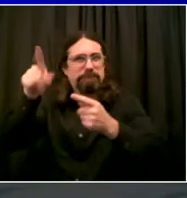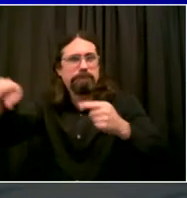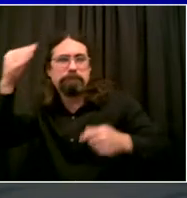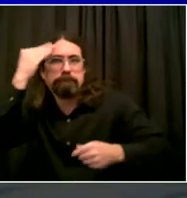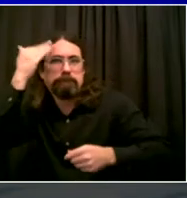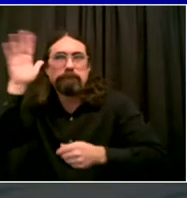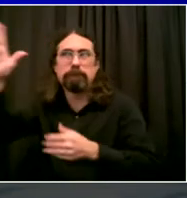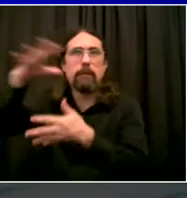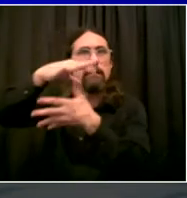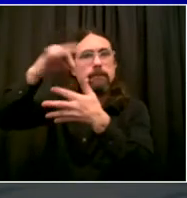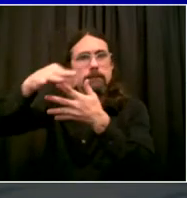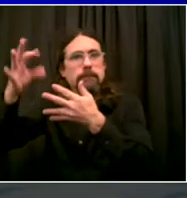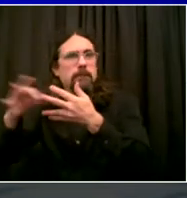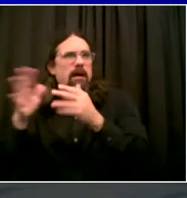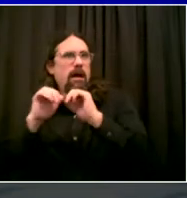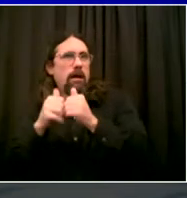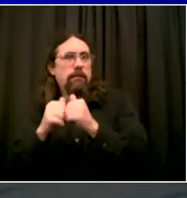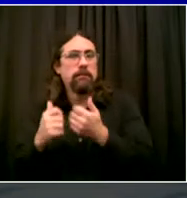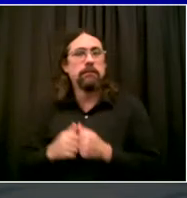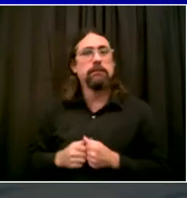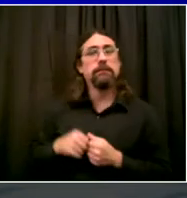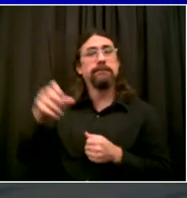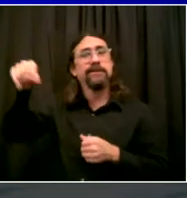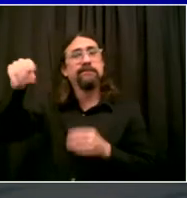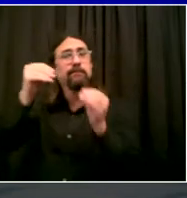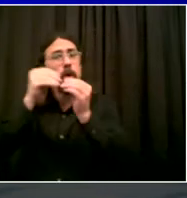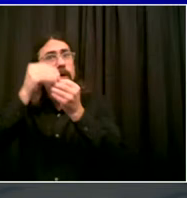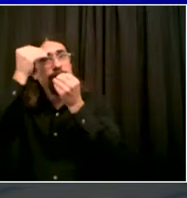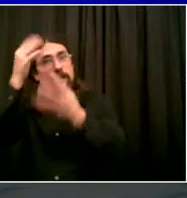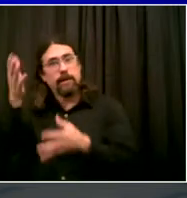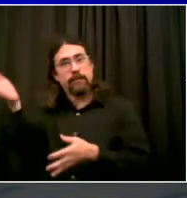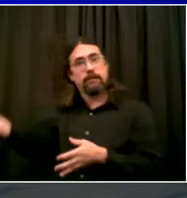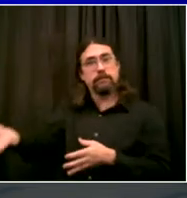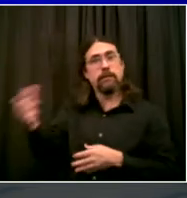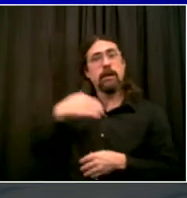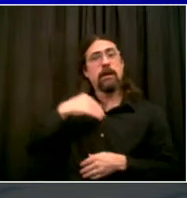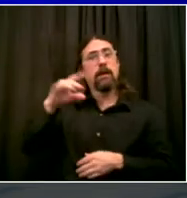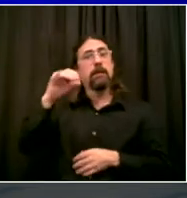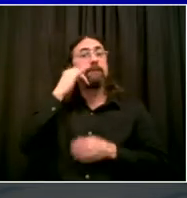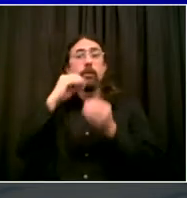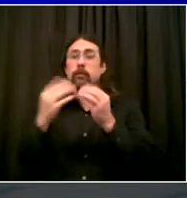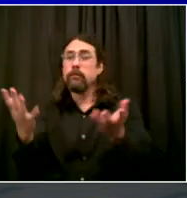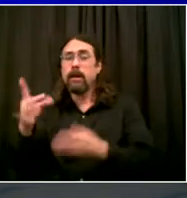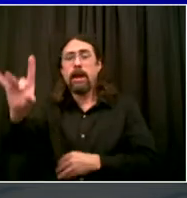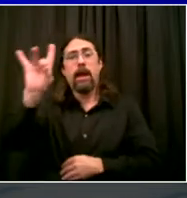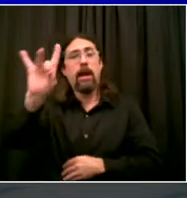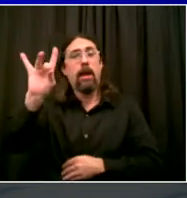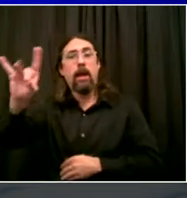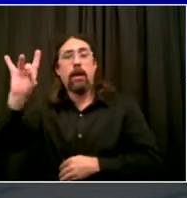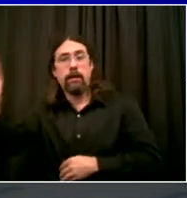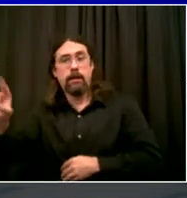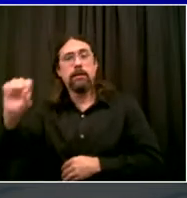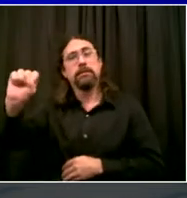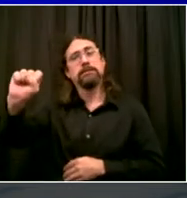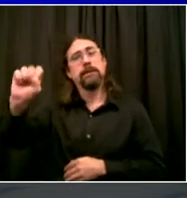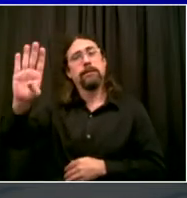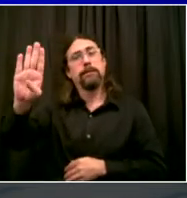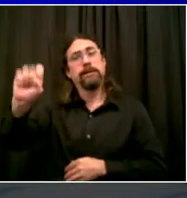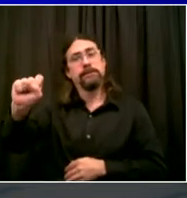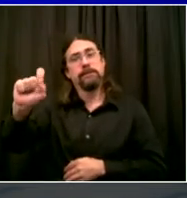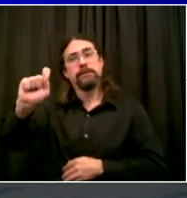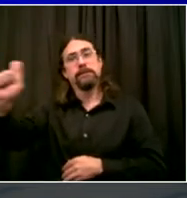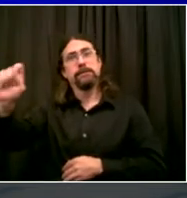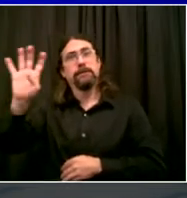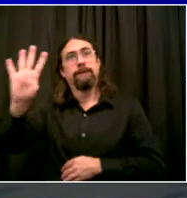is 888-SBS4NYC or you can reach out to us for all of our resources at nyc.gov forward slash